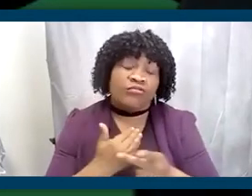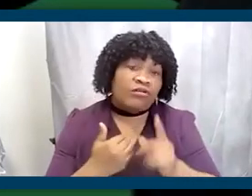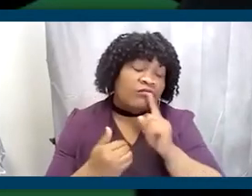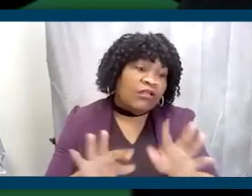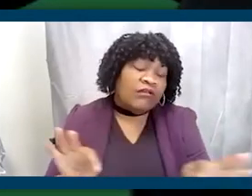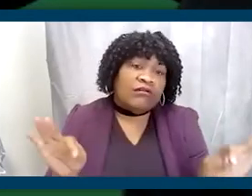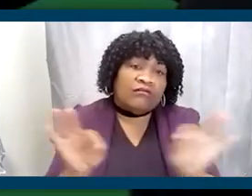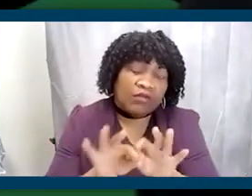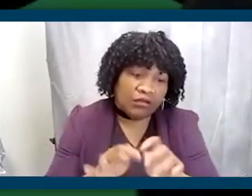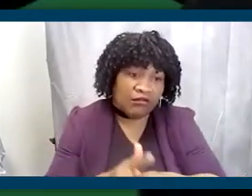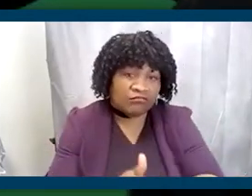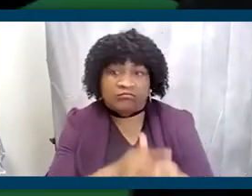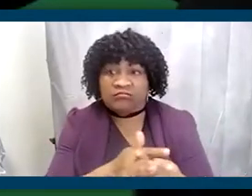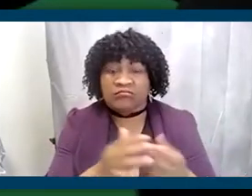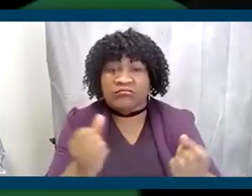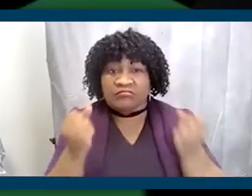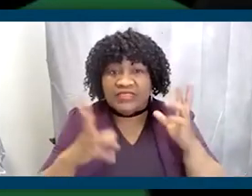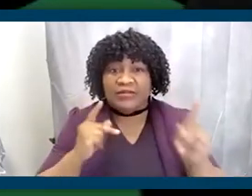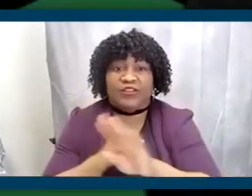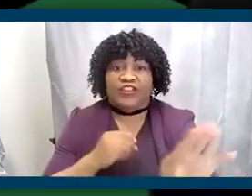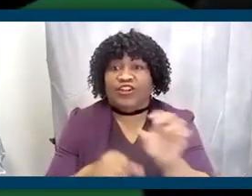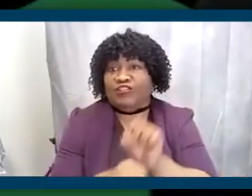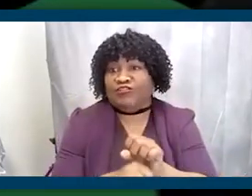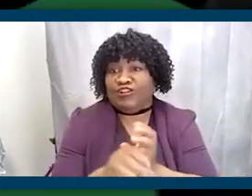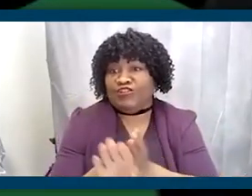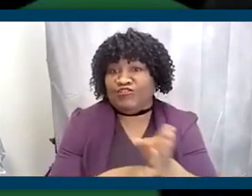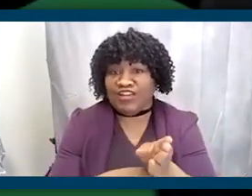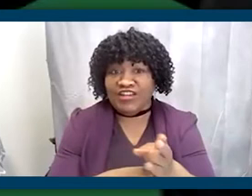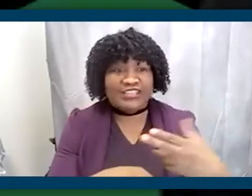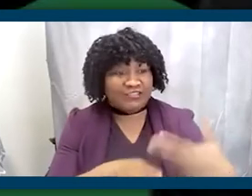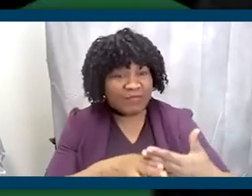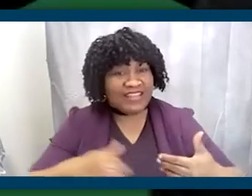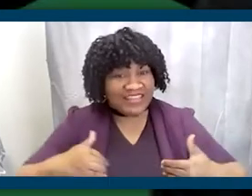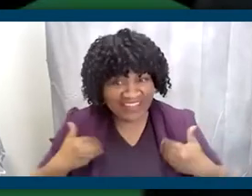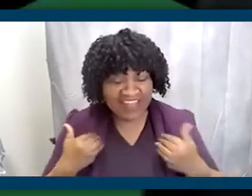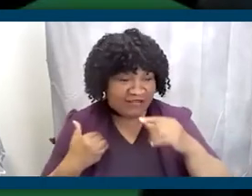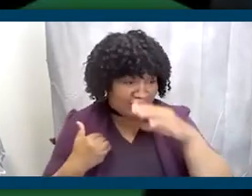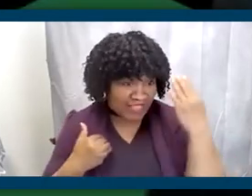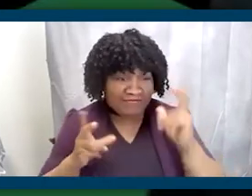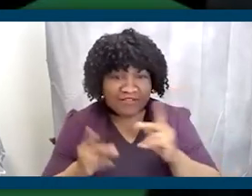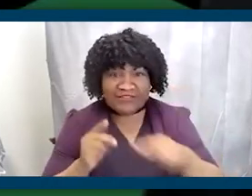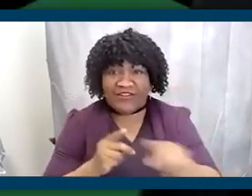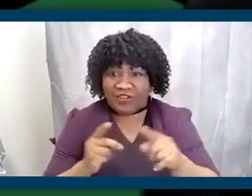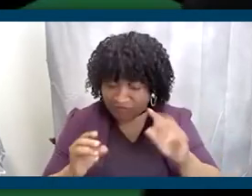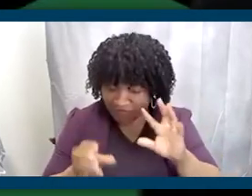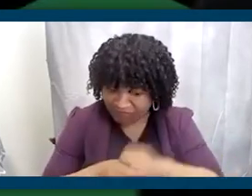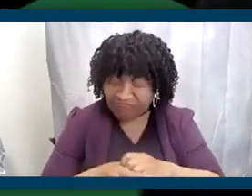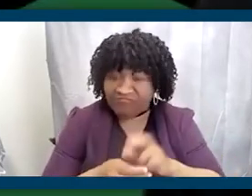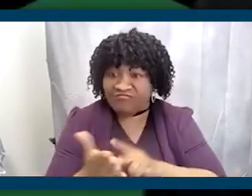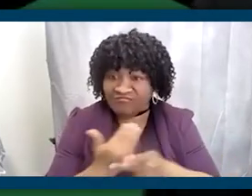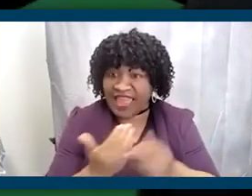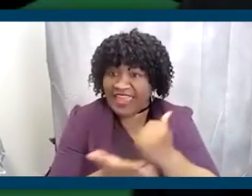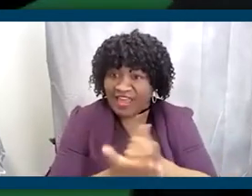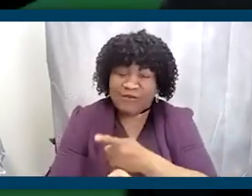critical launching pads for so many people's careers. And so nominate a young black person for one of those programs, encourage them to apply, help them